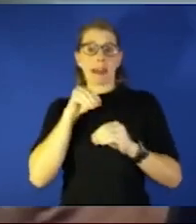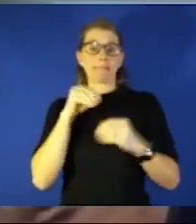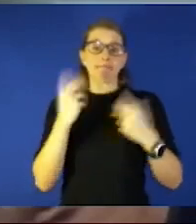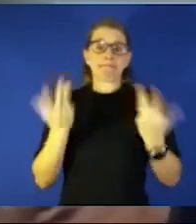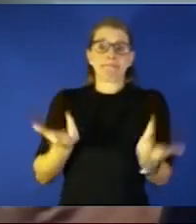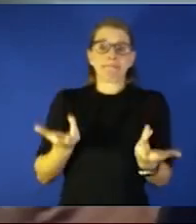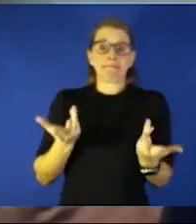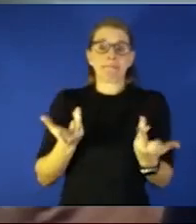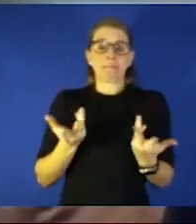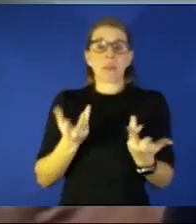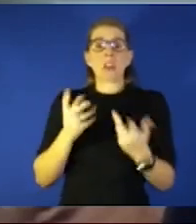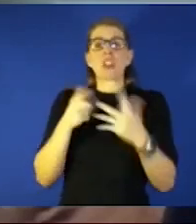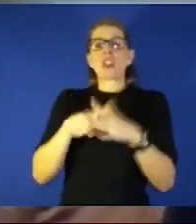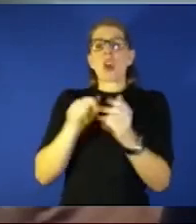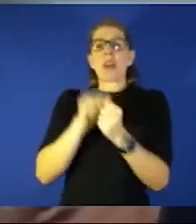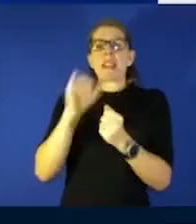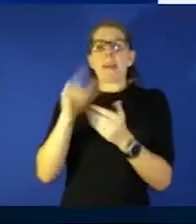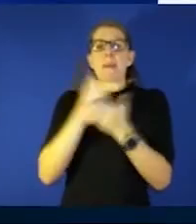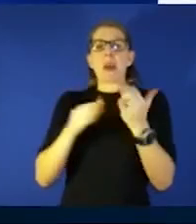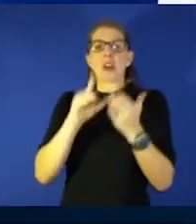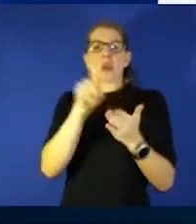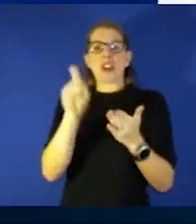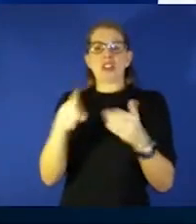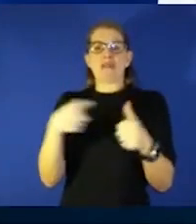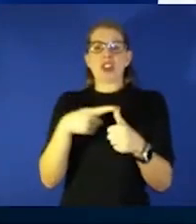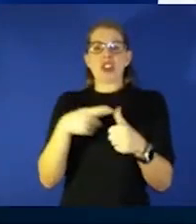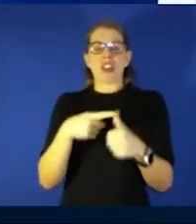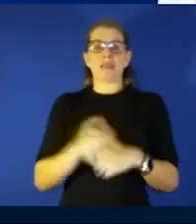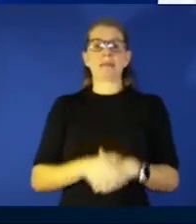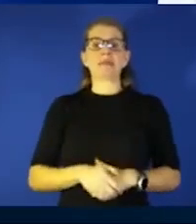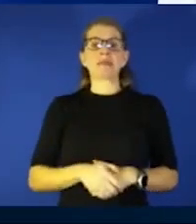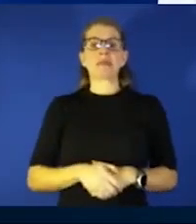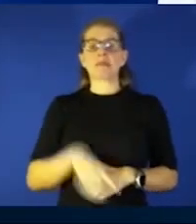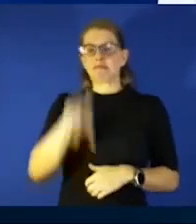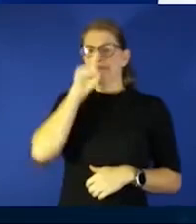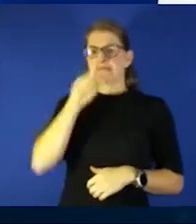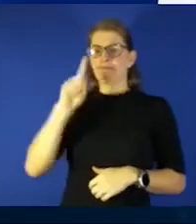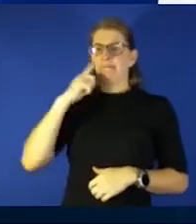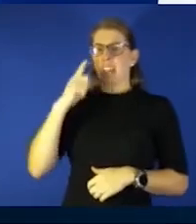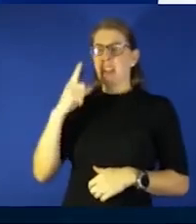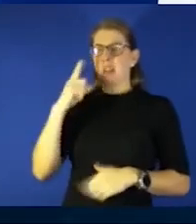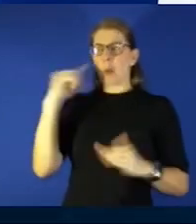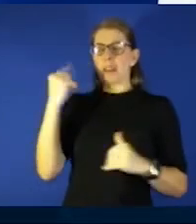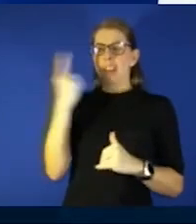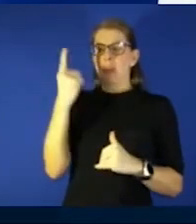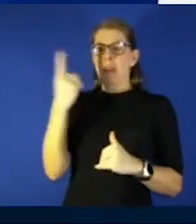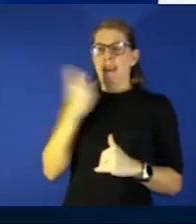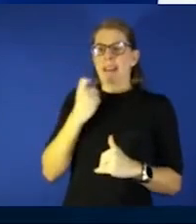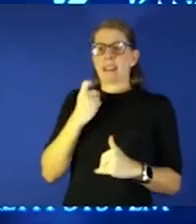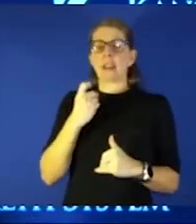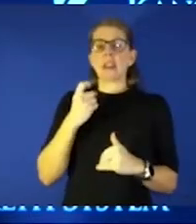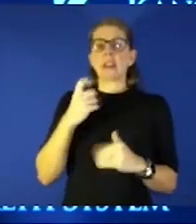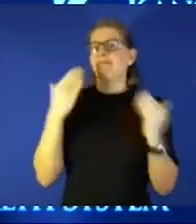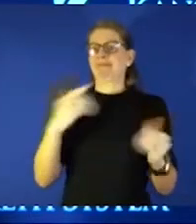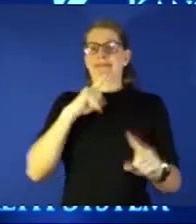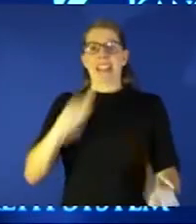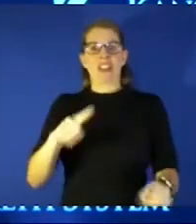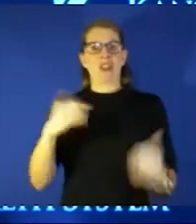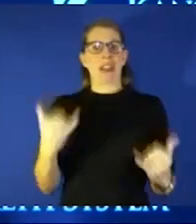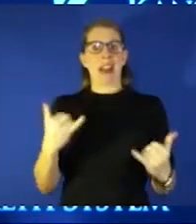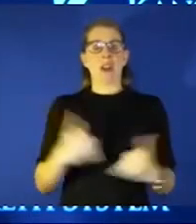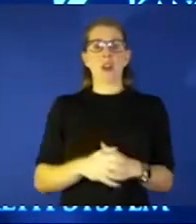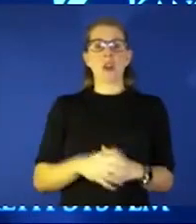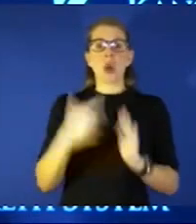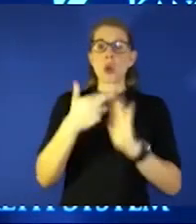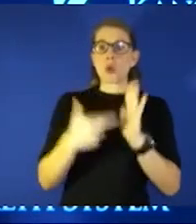part of the question first yeah uh Hawkeye I I I've been hoping somebody would ask this question we'll get it right out of the way um the rules of infection prevention